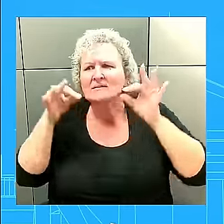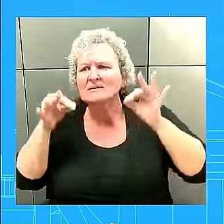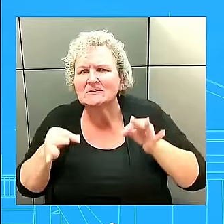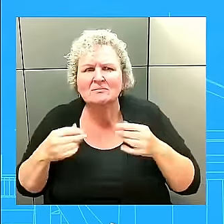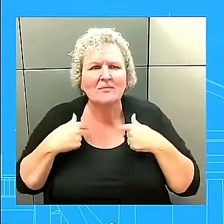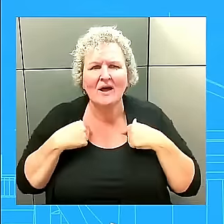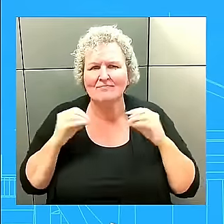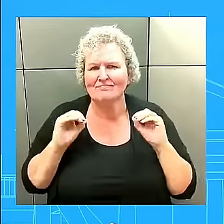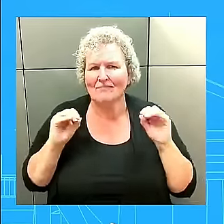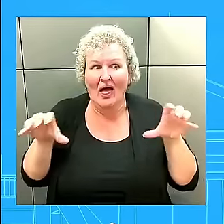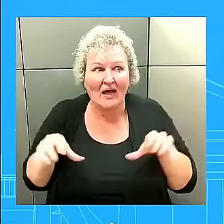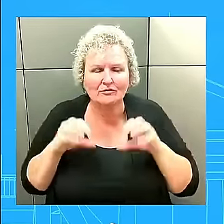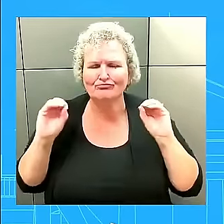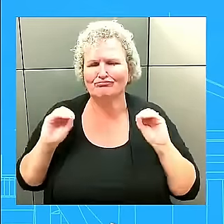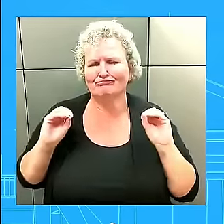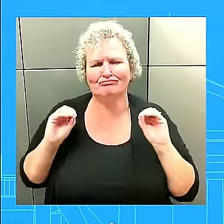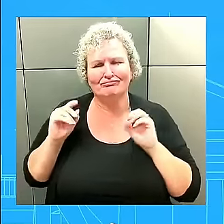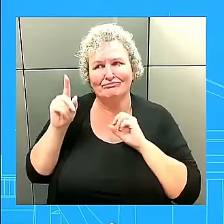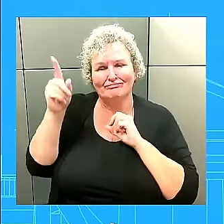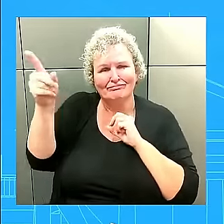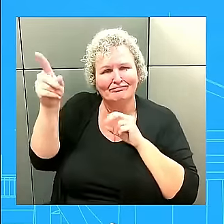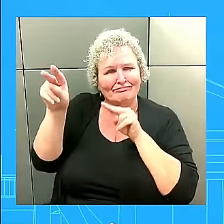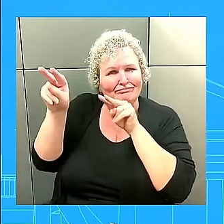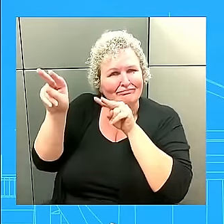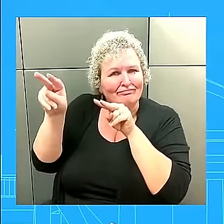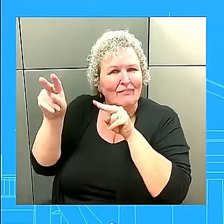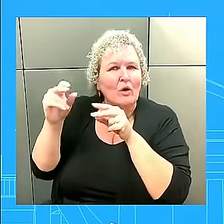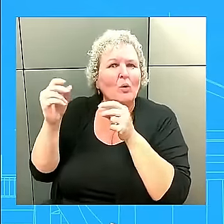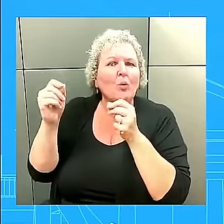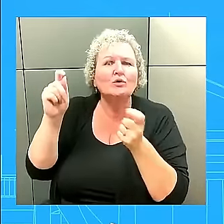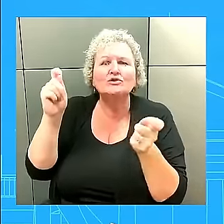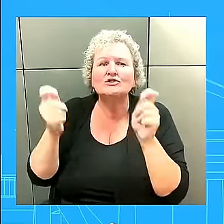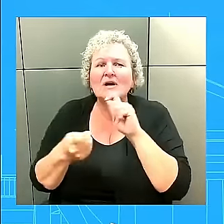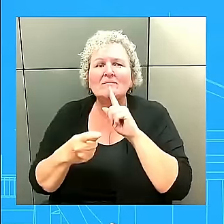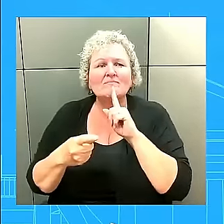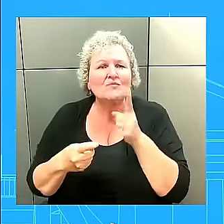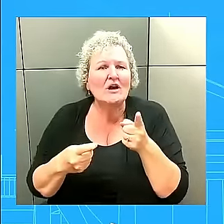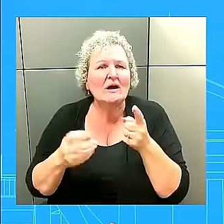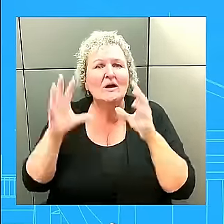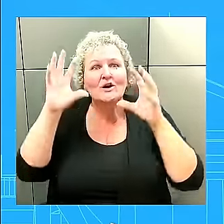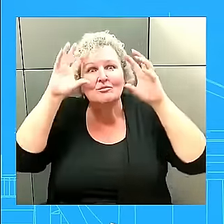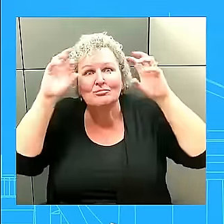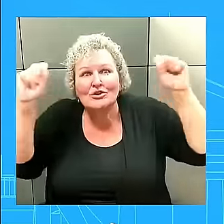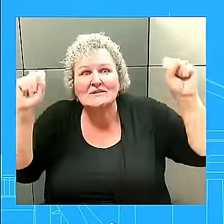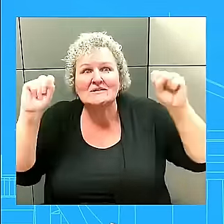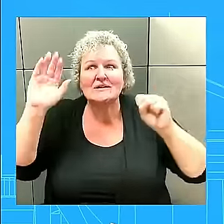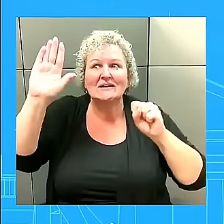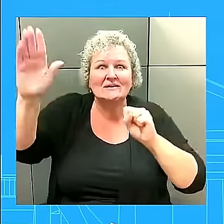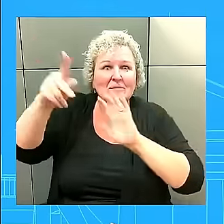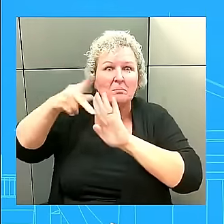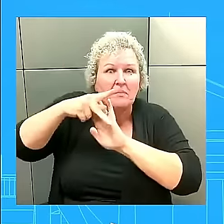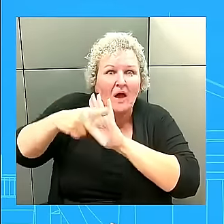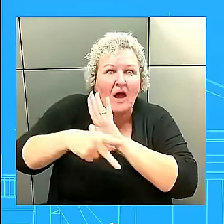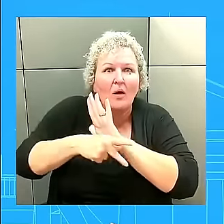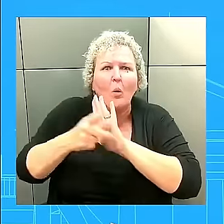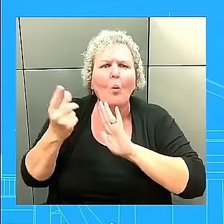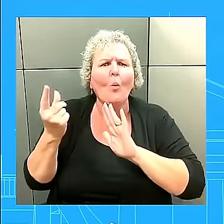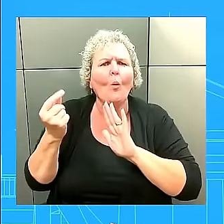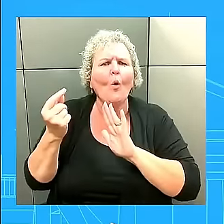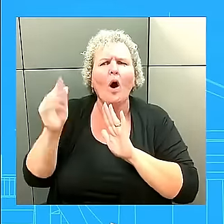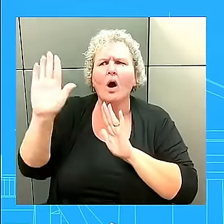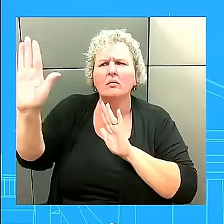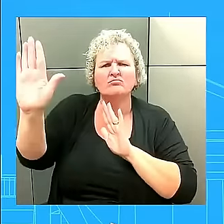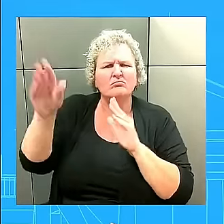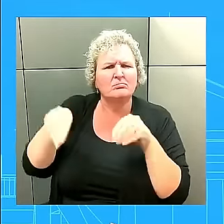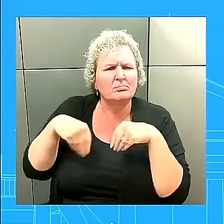is that there's been no change to, uh, the president's policy when it comes to what we're providing Ukraine, um, and, and how they're using